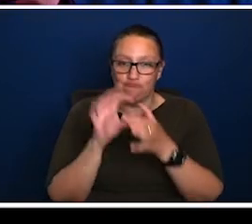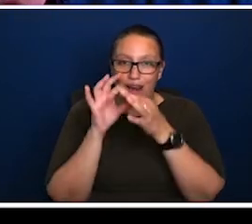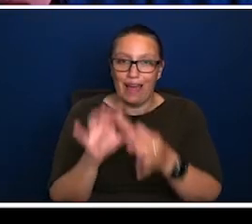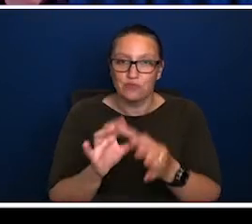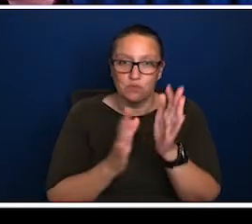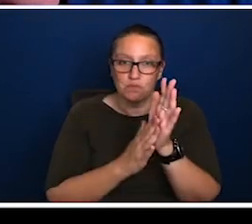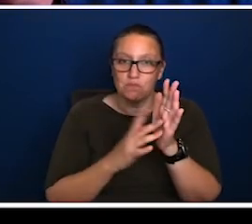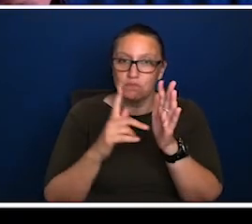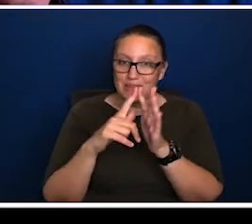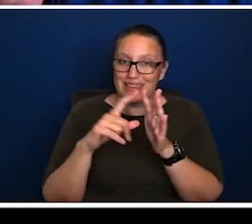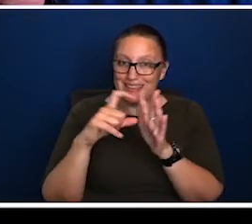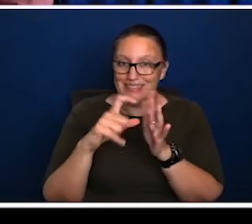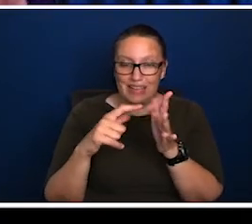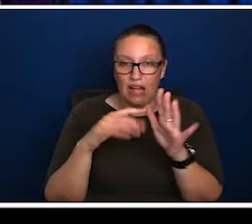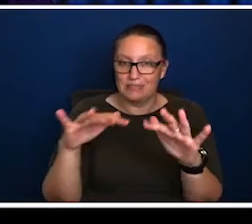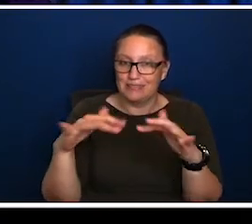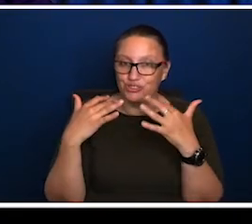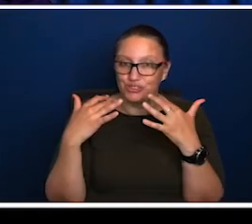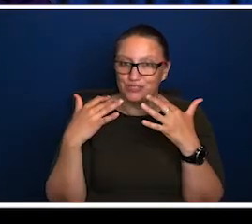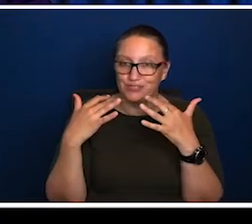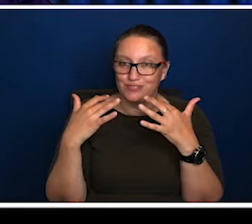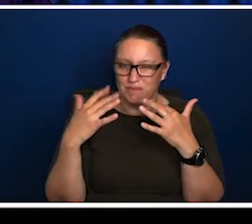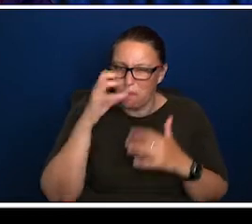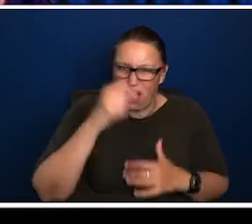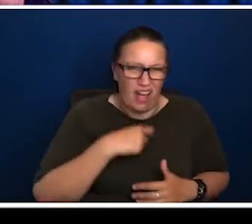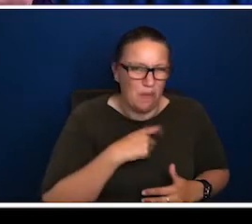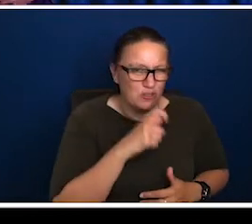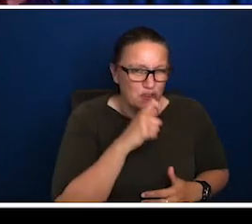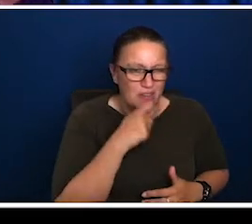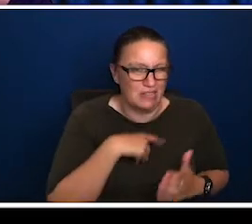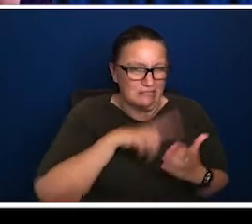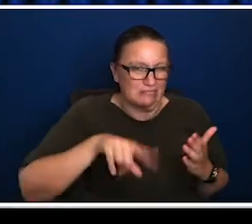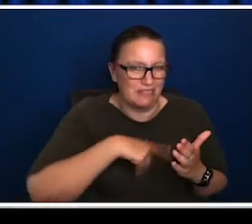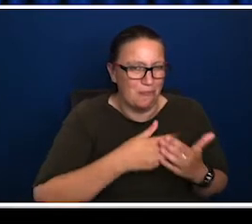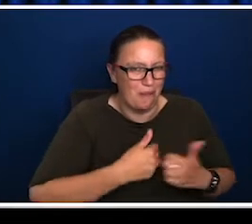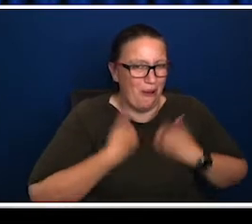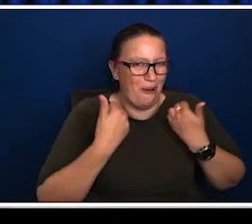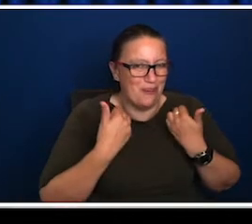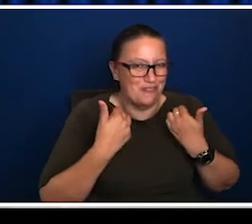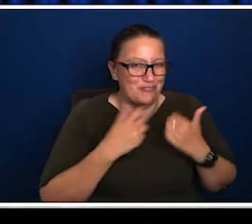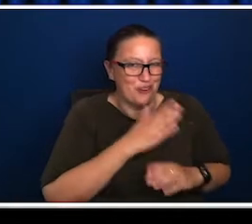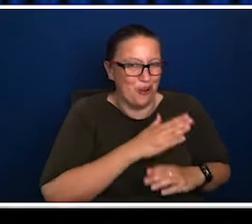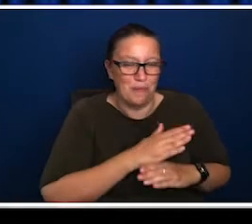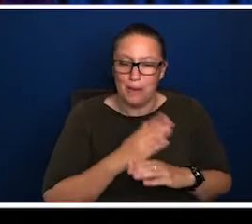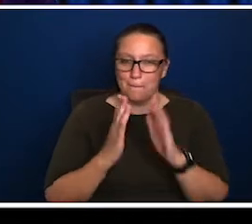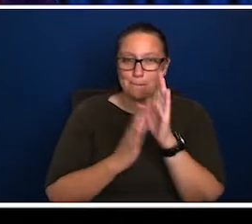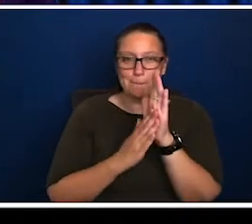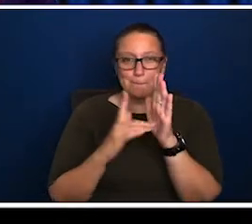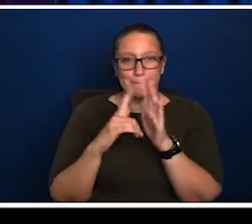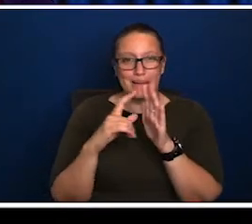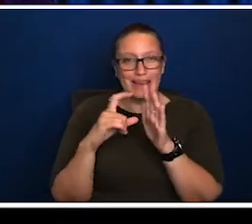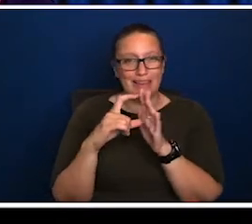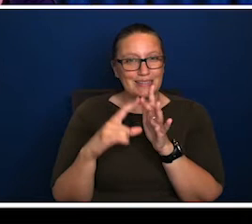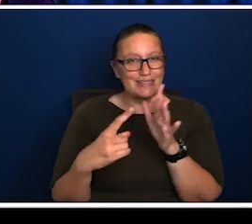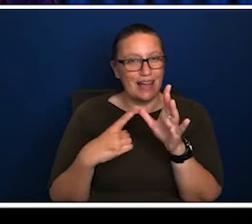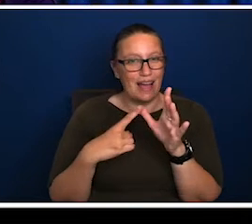in terms of, uh, media retention and bear in mind I'm a journo, so I'm sort of trashing my own profession here. you get a